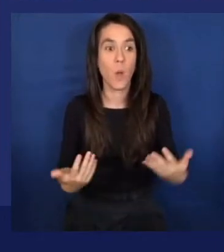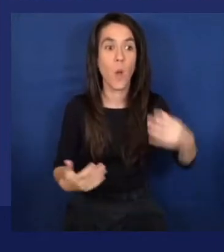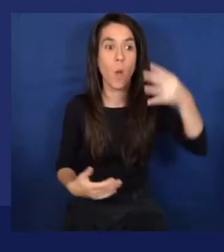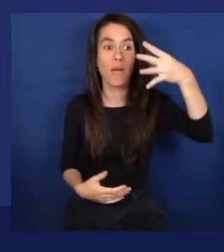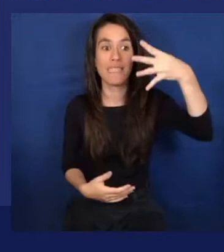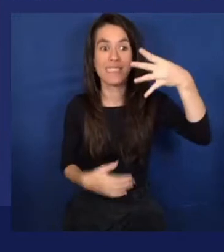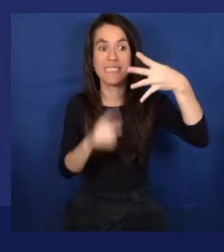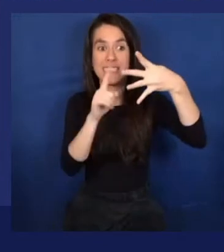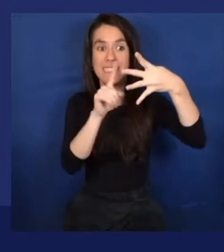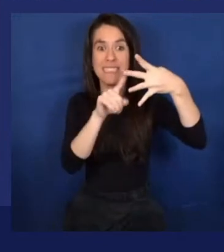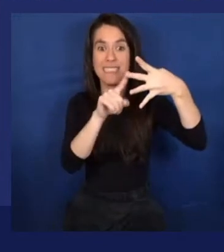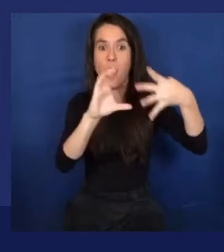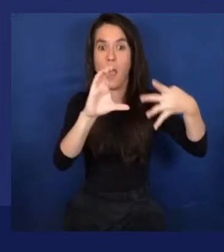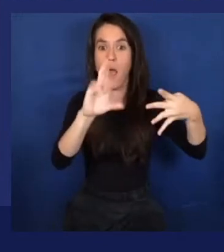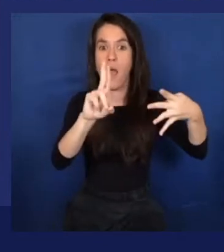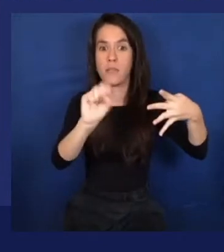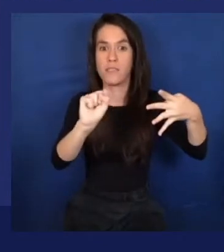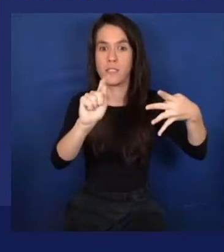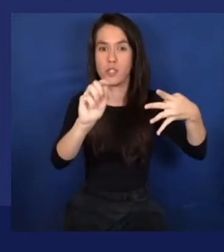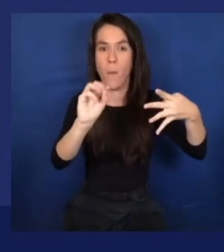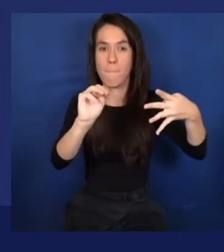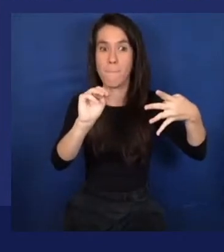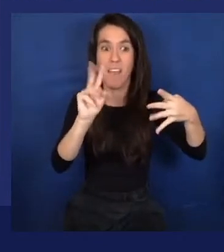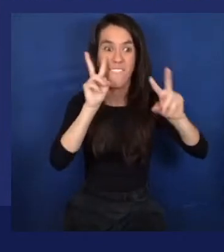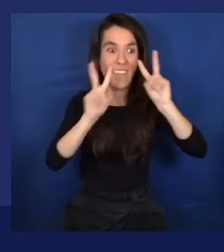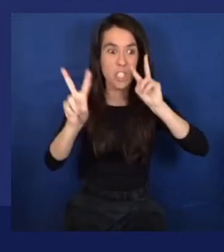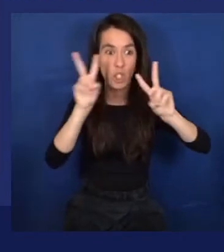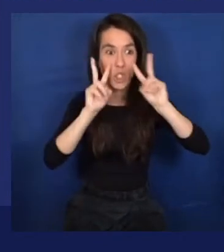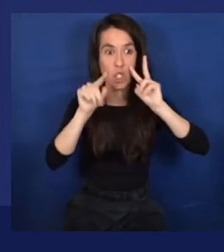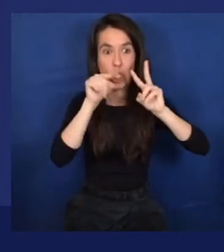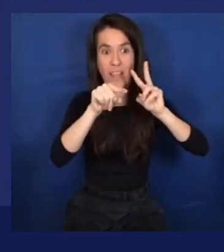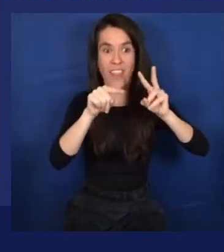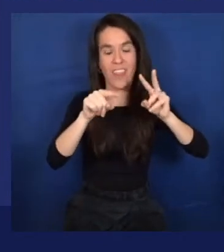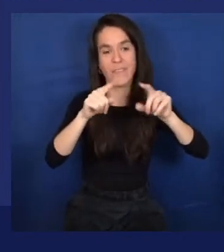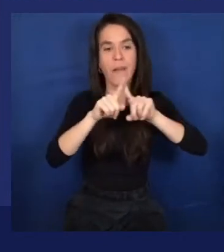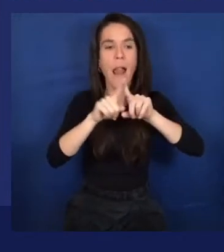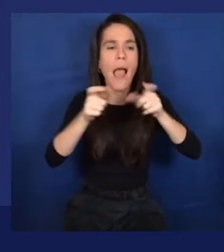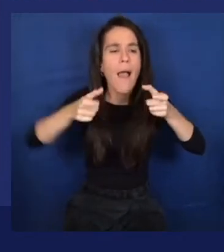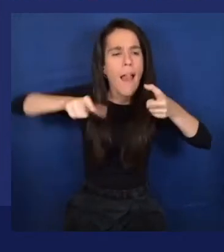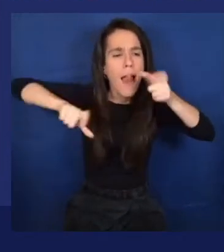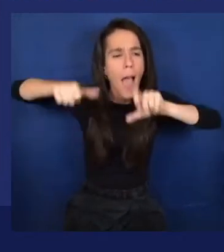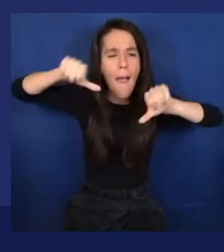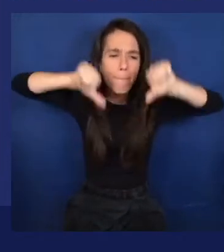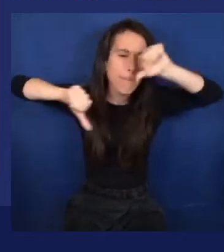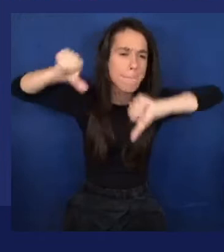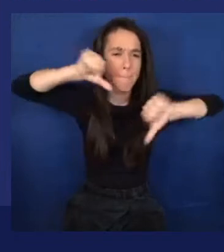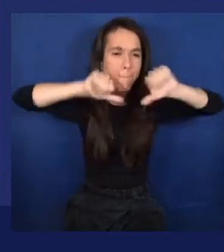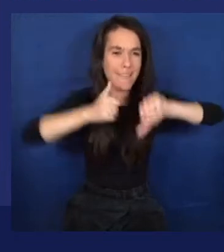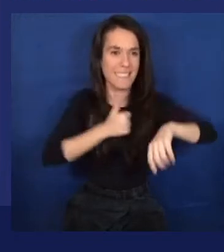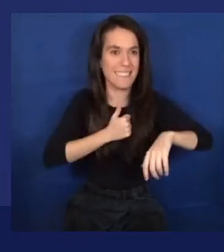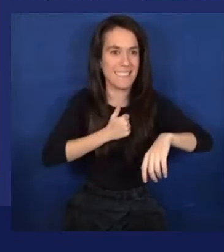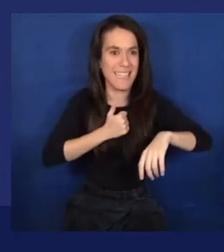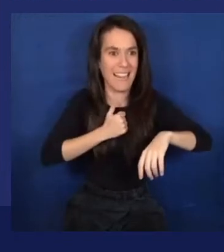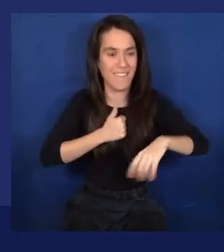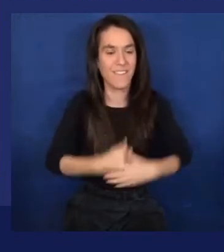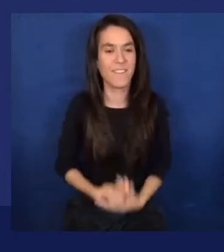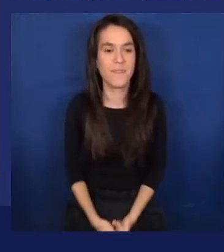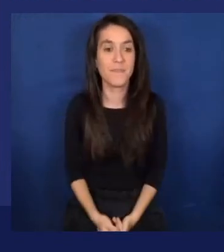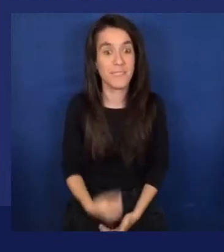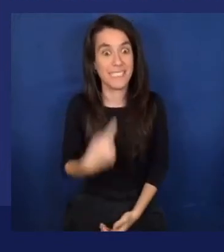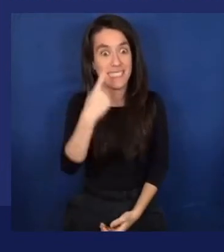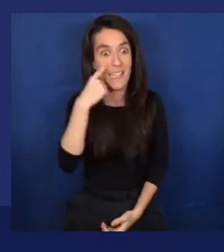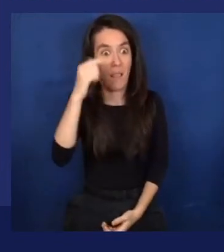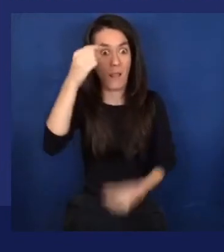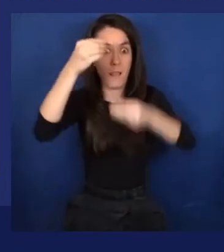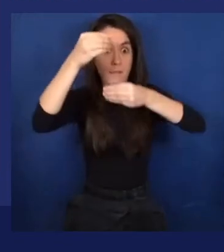vision one. It's a lab. You can also build these one yourself and you will find a nice link to